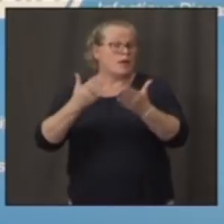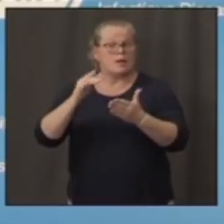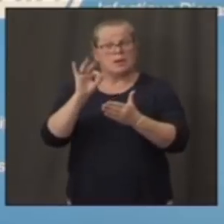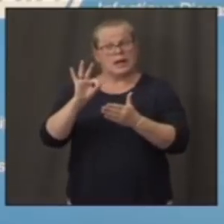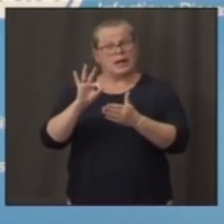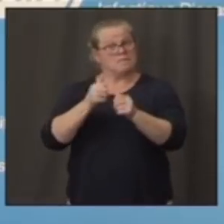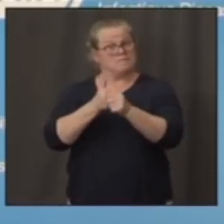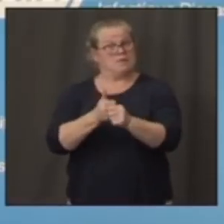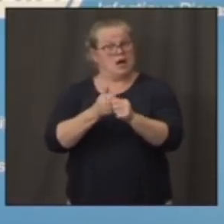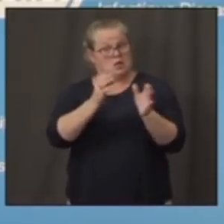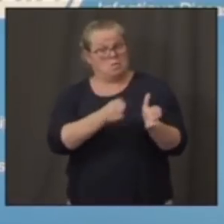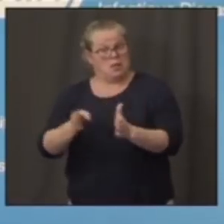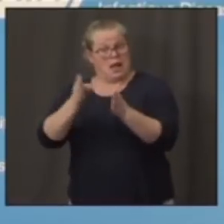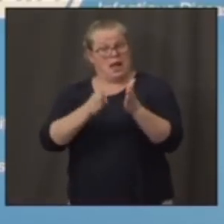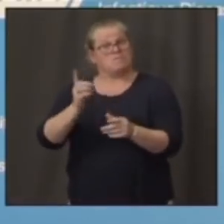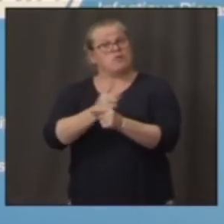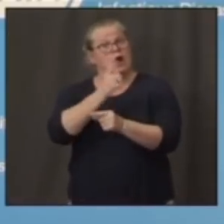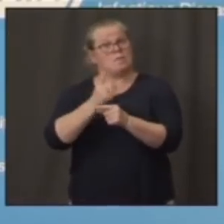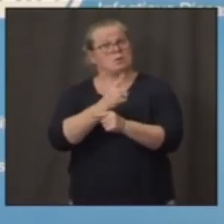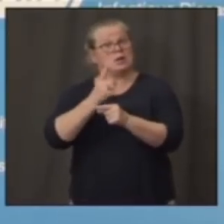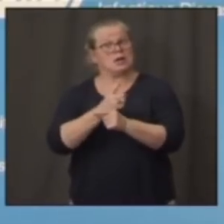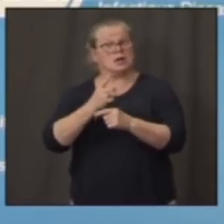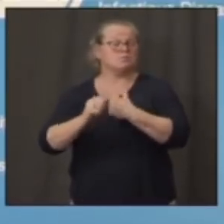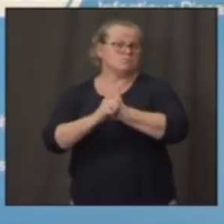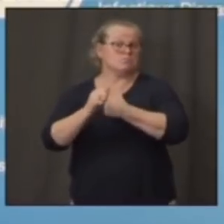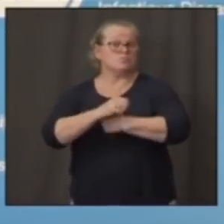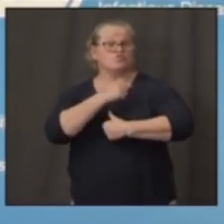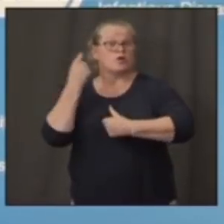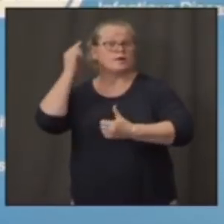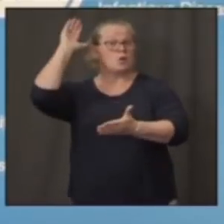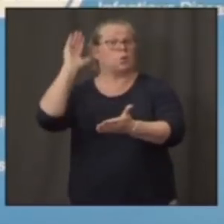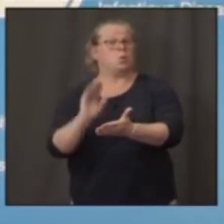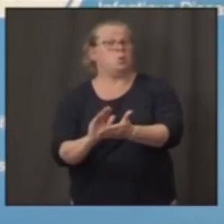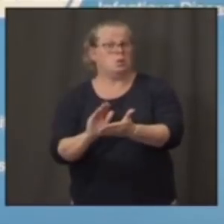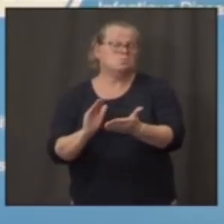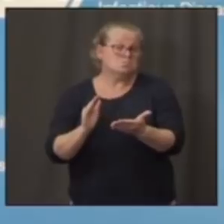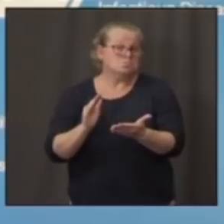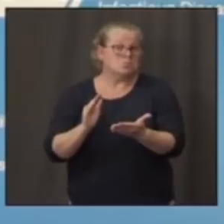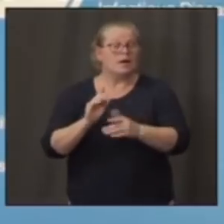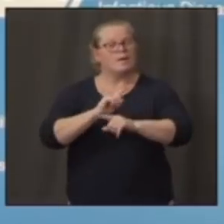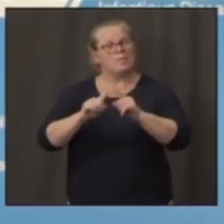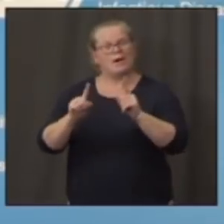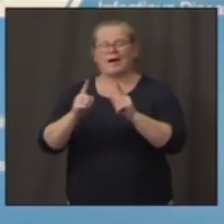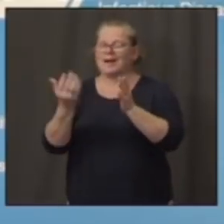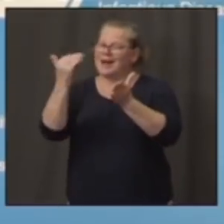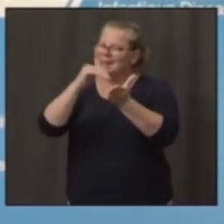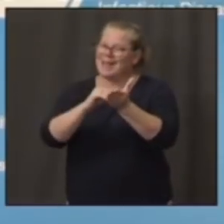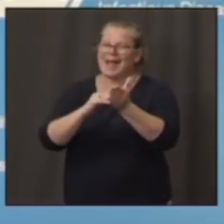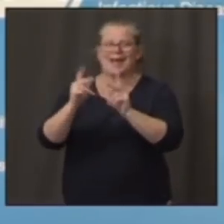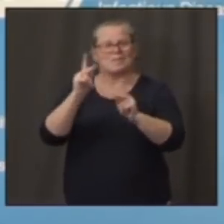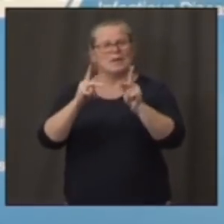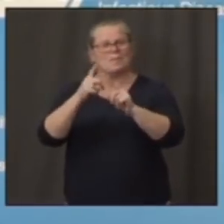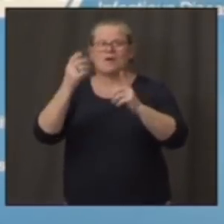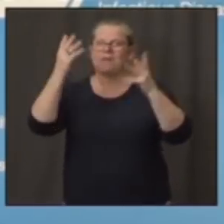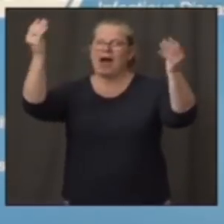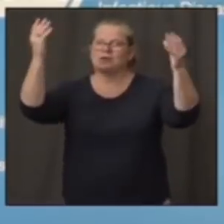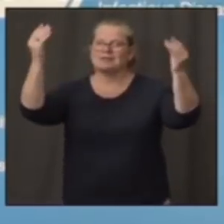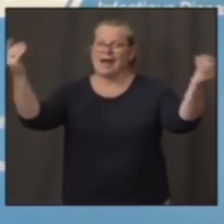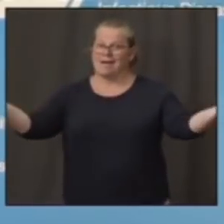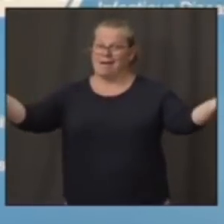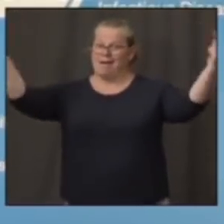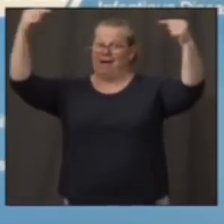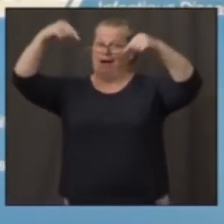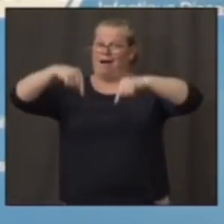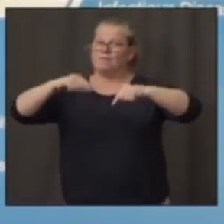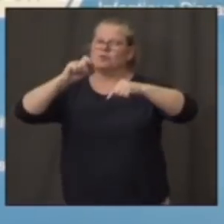it would not be a risk. But then again, you've got to be careful when you get people coming in from outside. But I think if